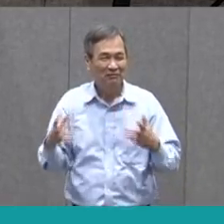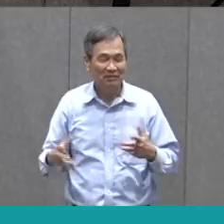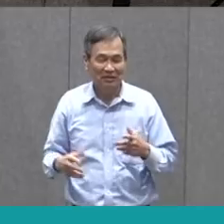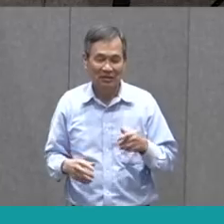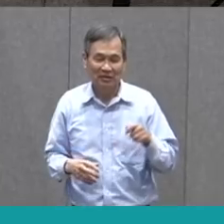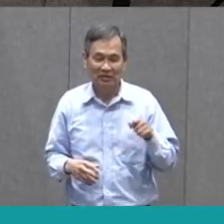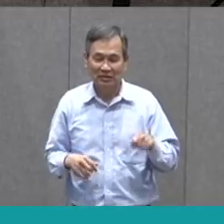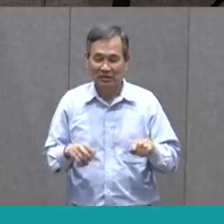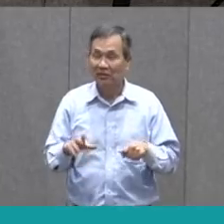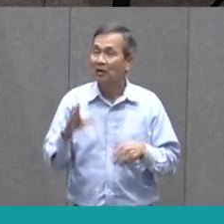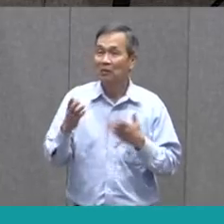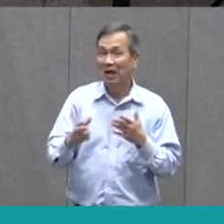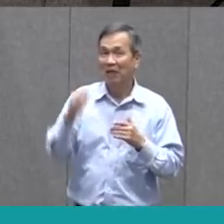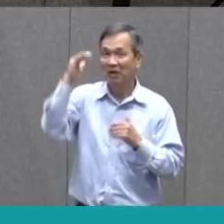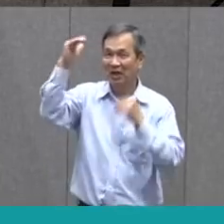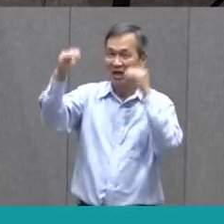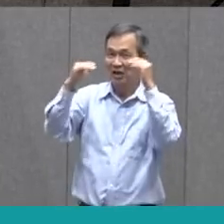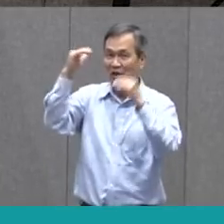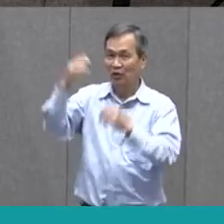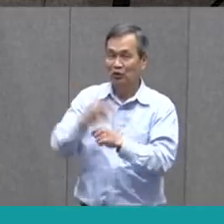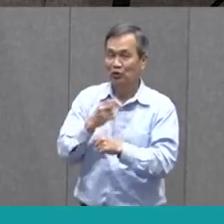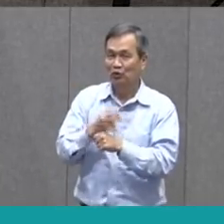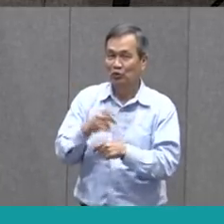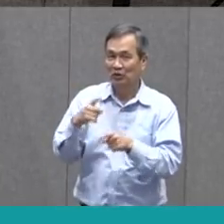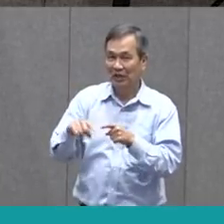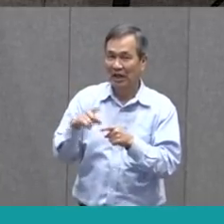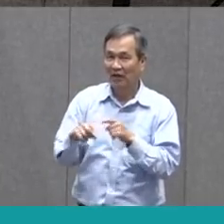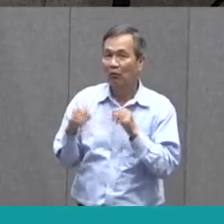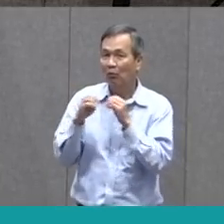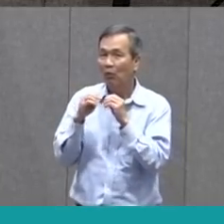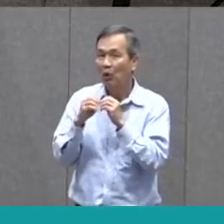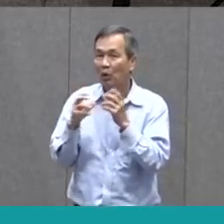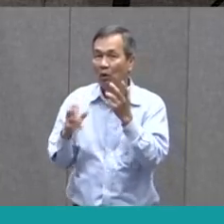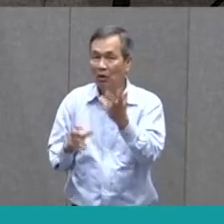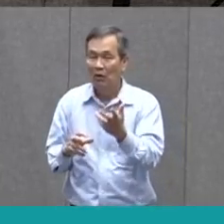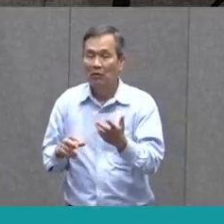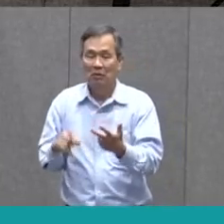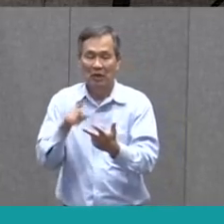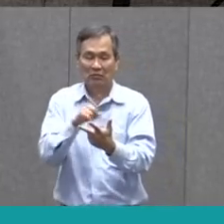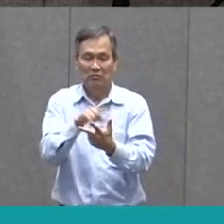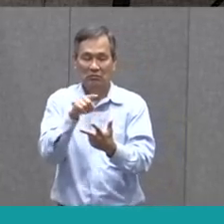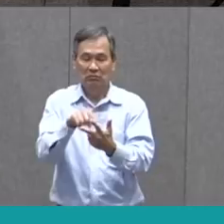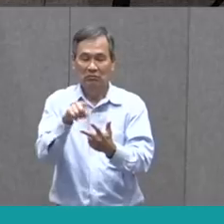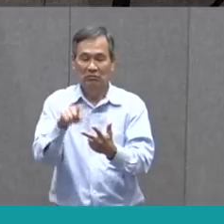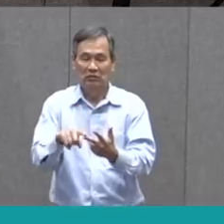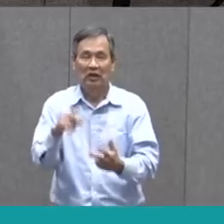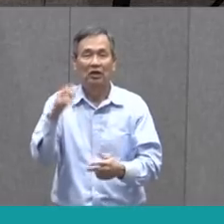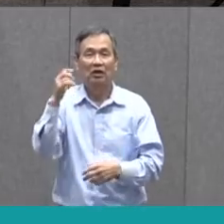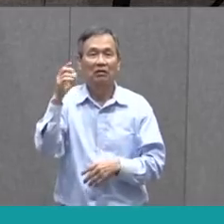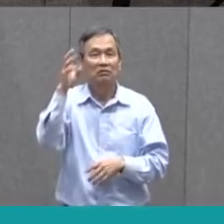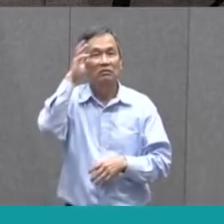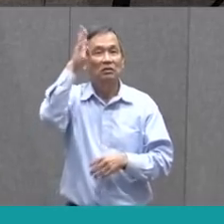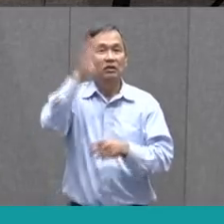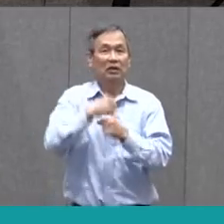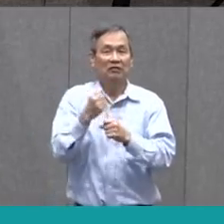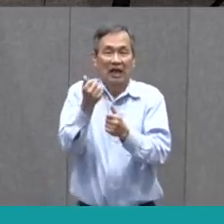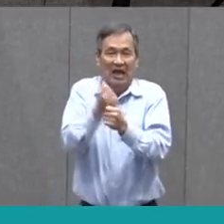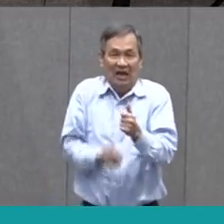maybe your grown-up should be using that for you. So these are inventions that you use every single day.